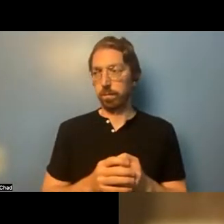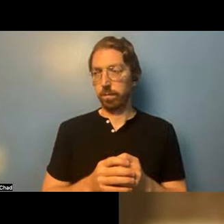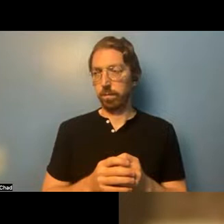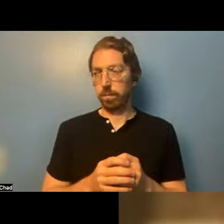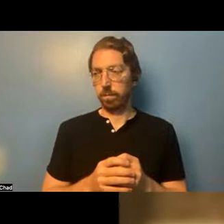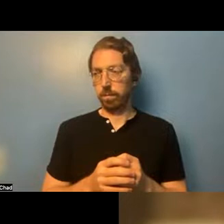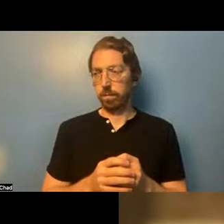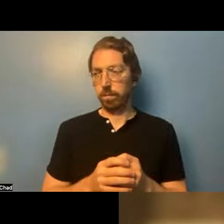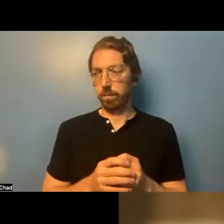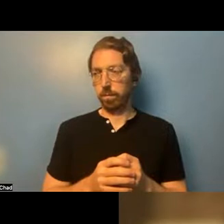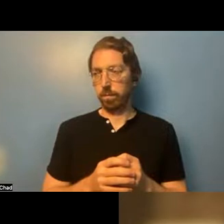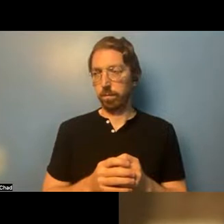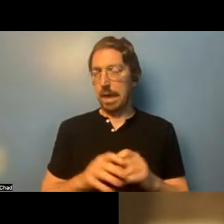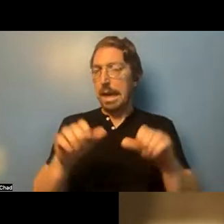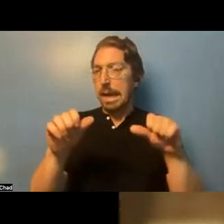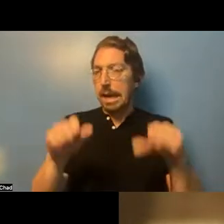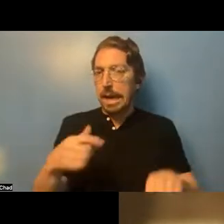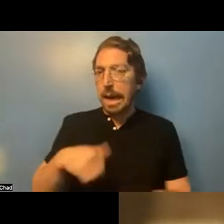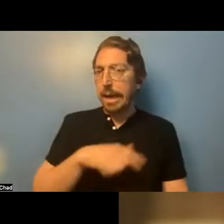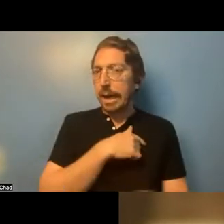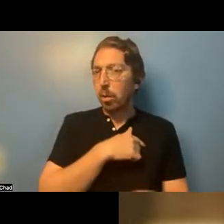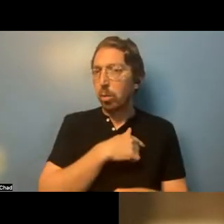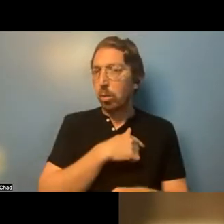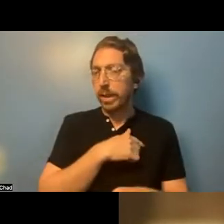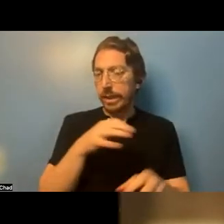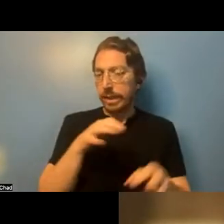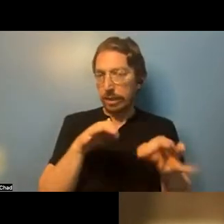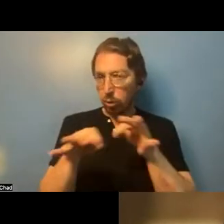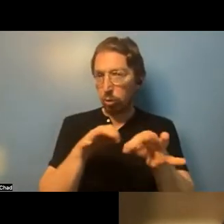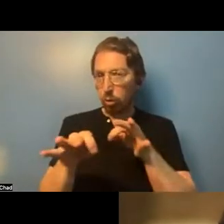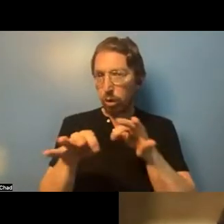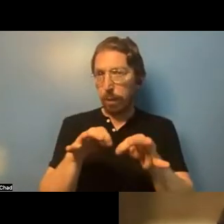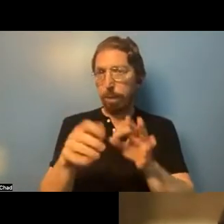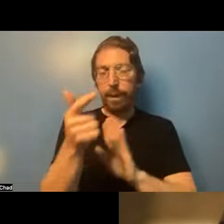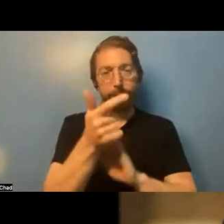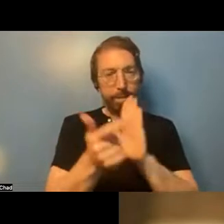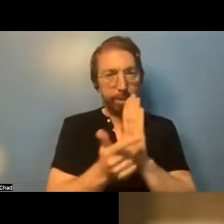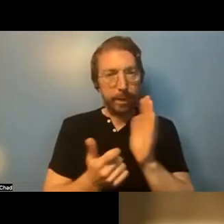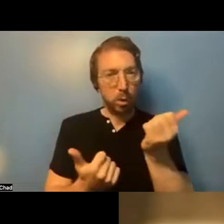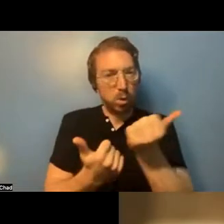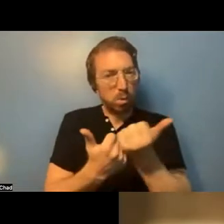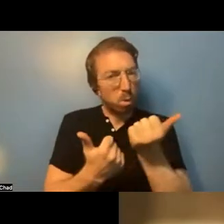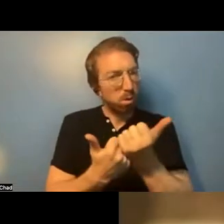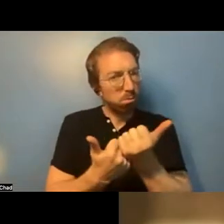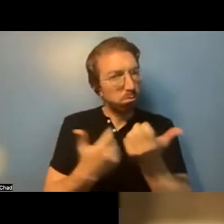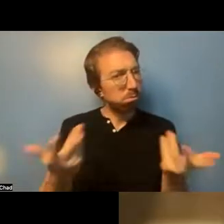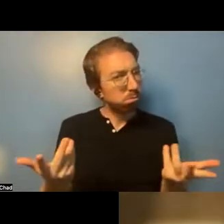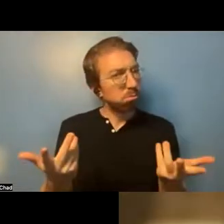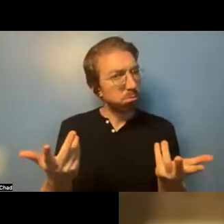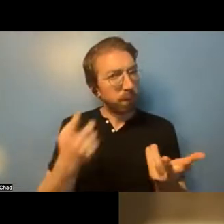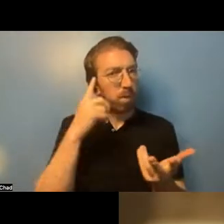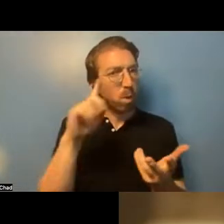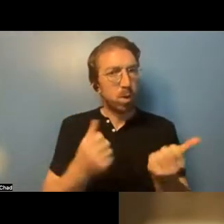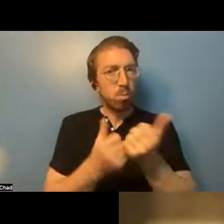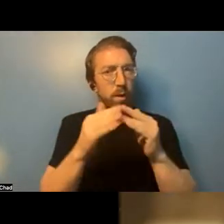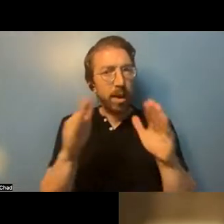of an overview of some of the legal assistant, options for legal assistance that, uh, supportive housing tenants